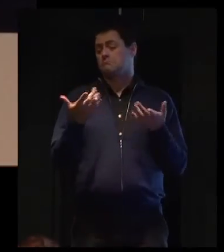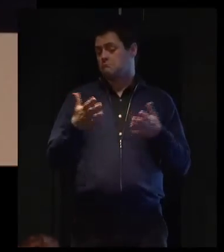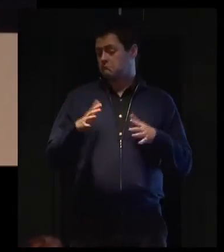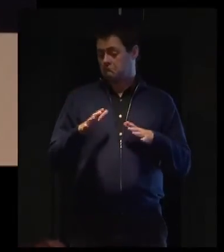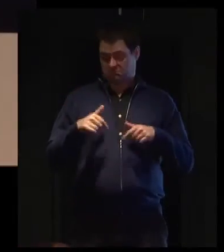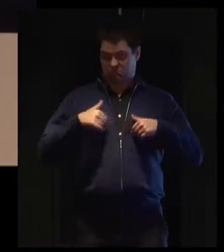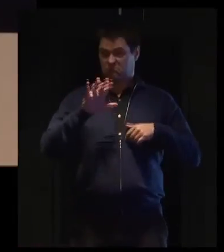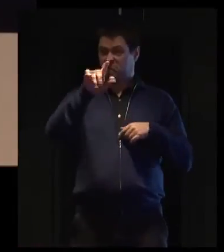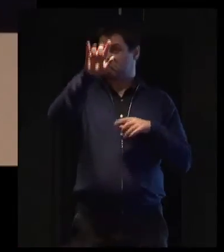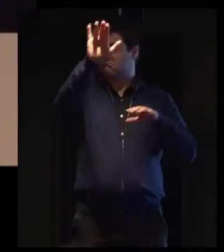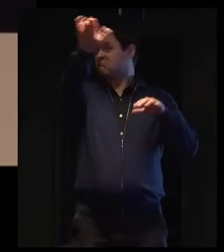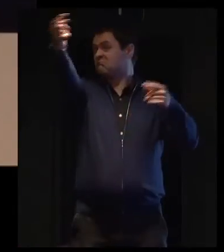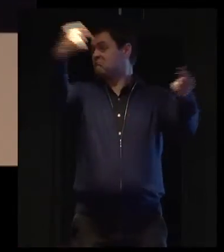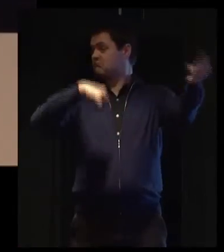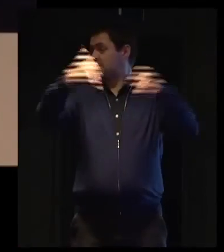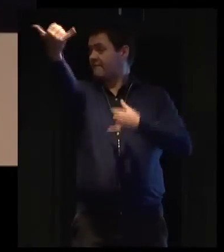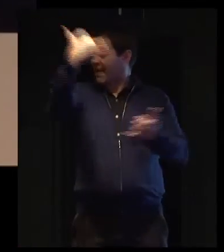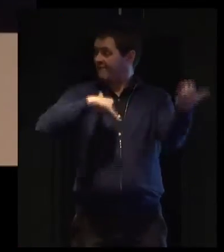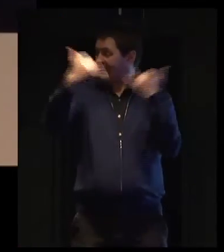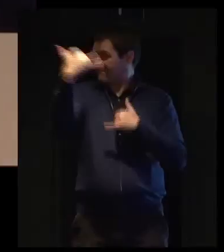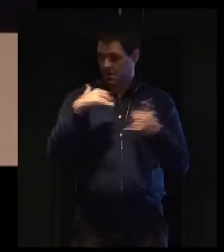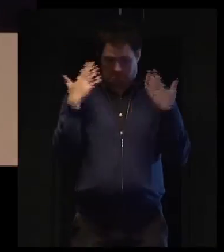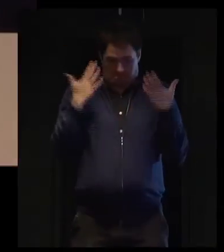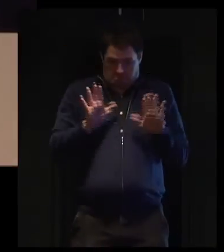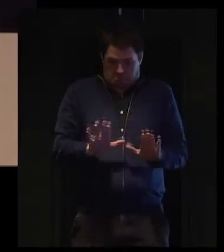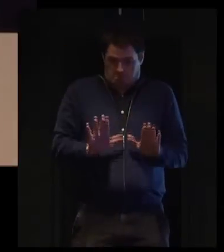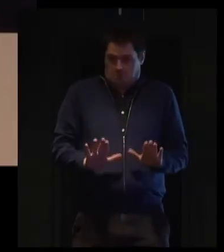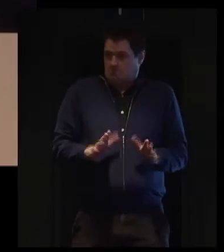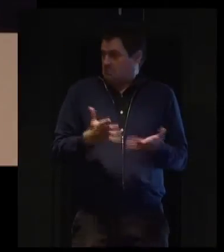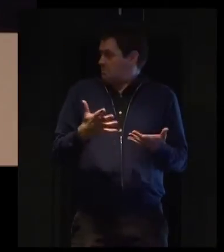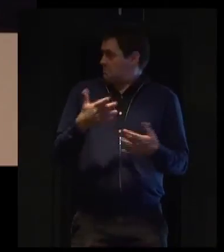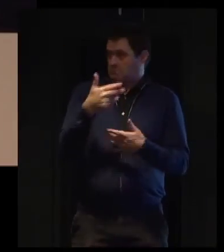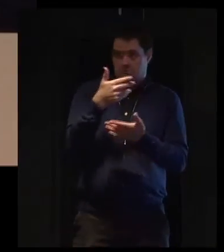of the local language, who may not understand science.